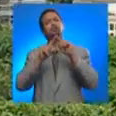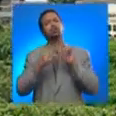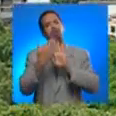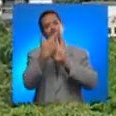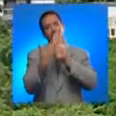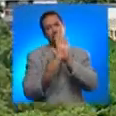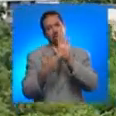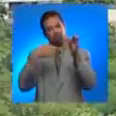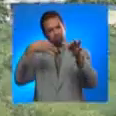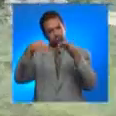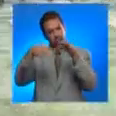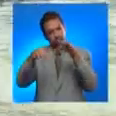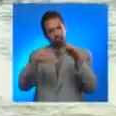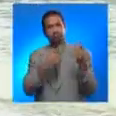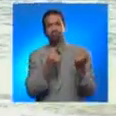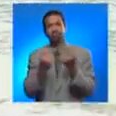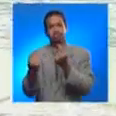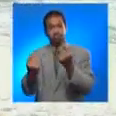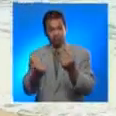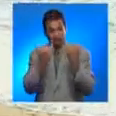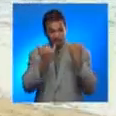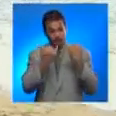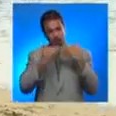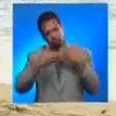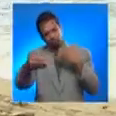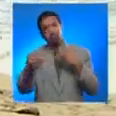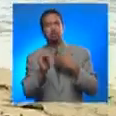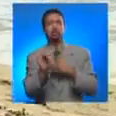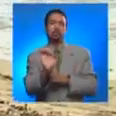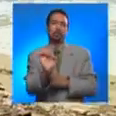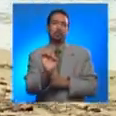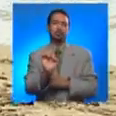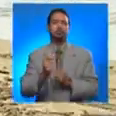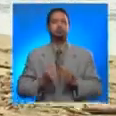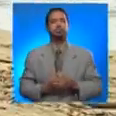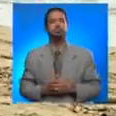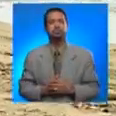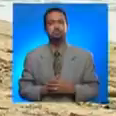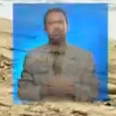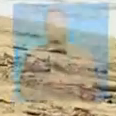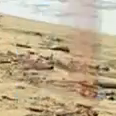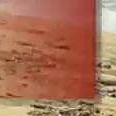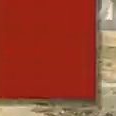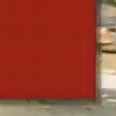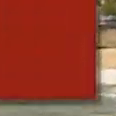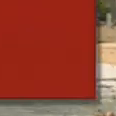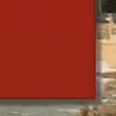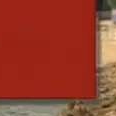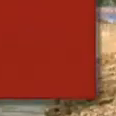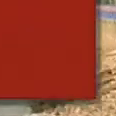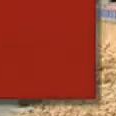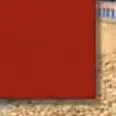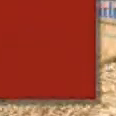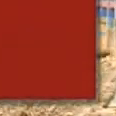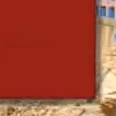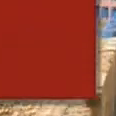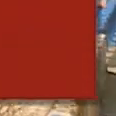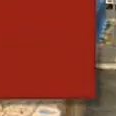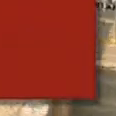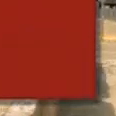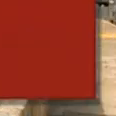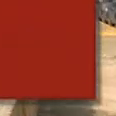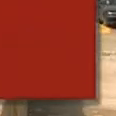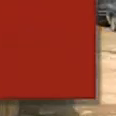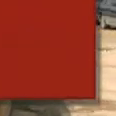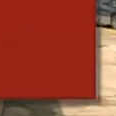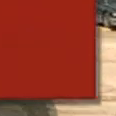There are some security measures that should be taken now and during a tsunami emergency. If you live or work in a